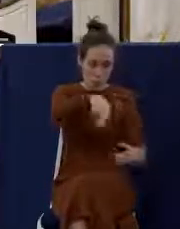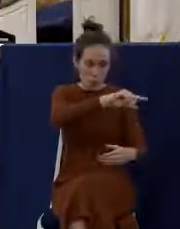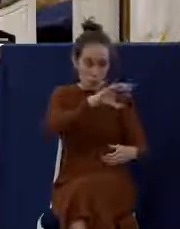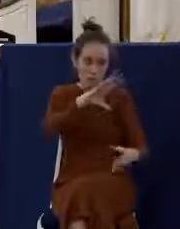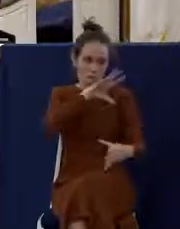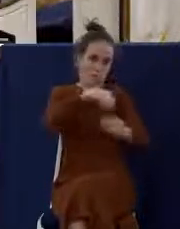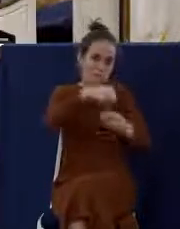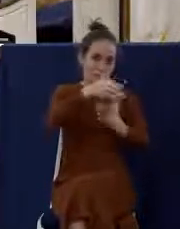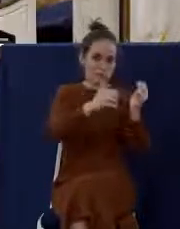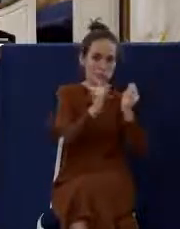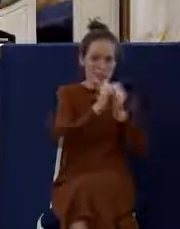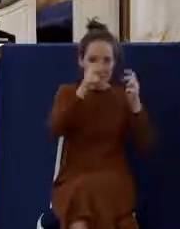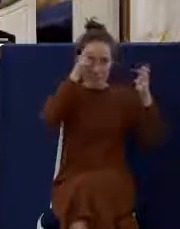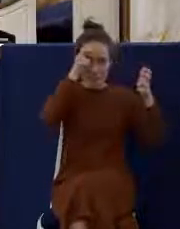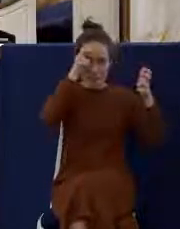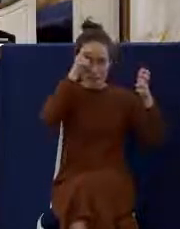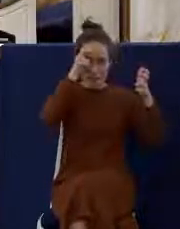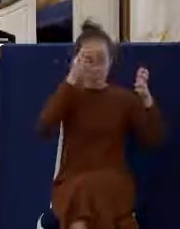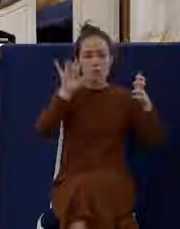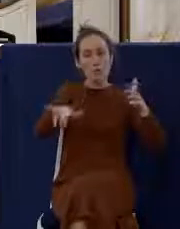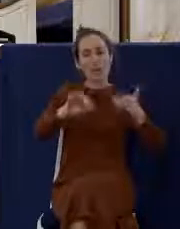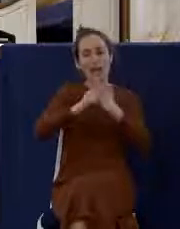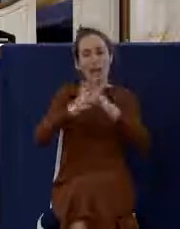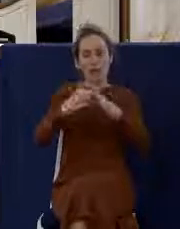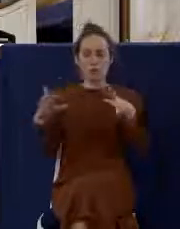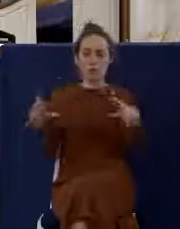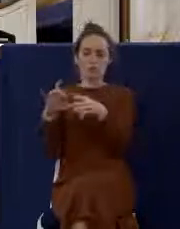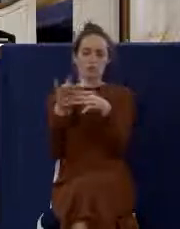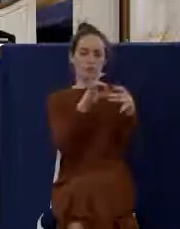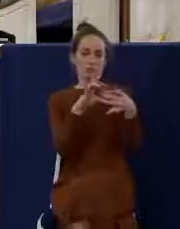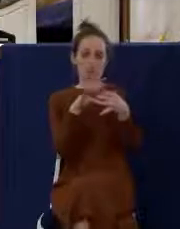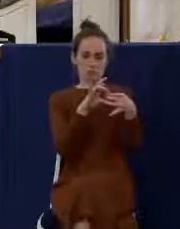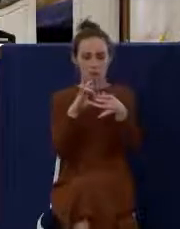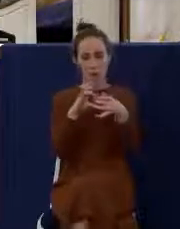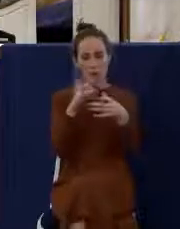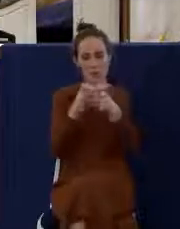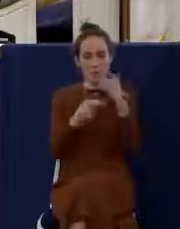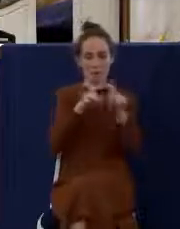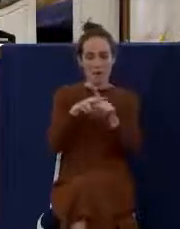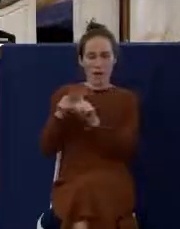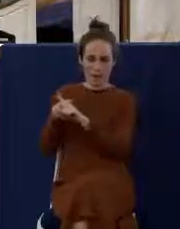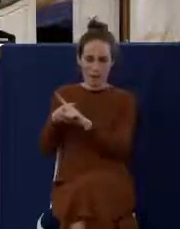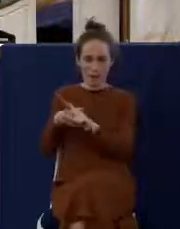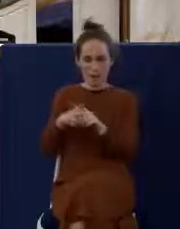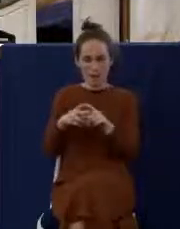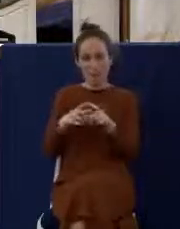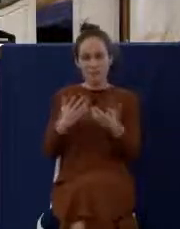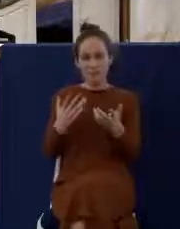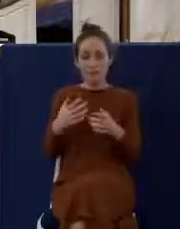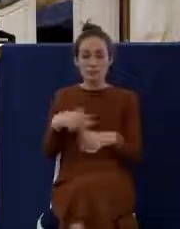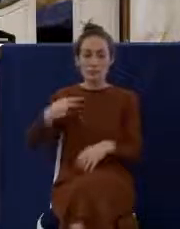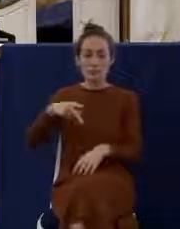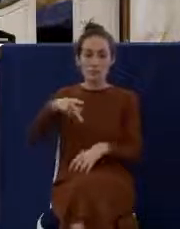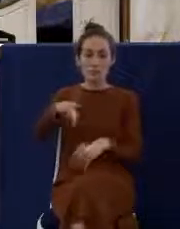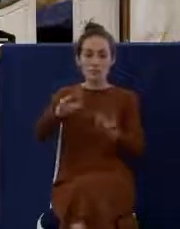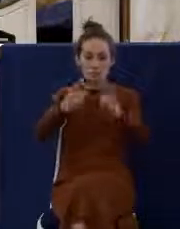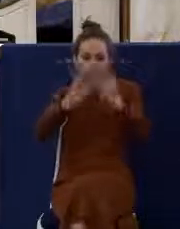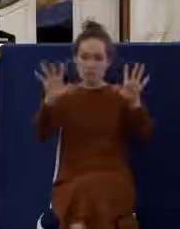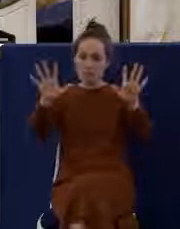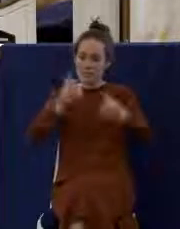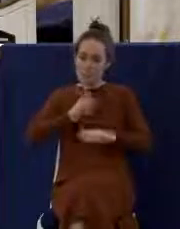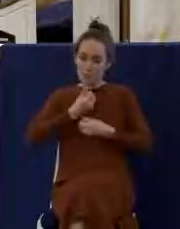So that's the connection there. And so the idea that I want you to get, however, is that Paul is clearly expressing this